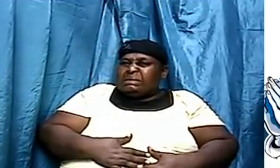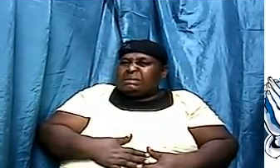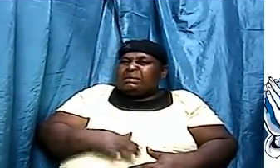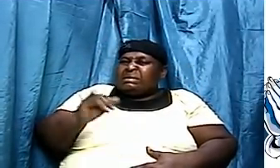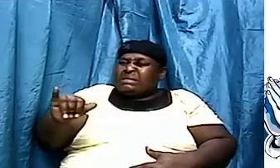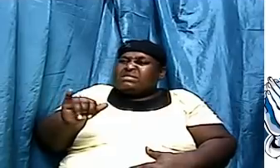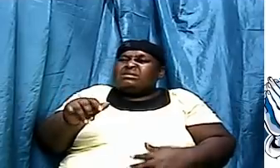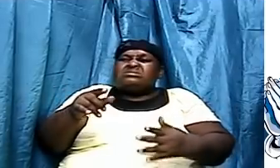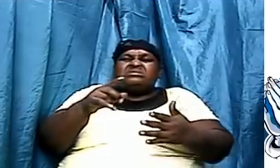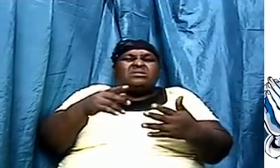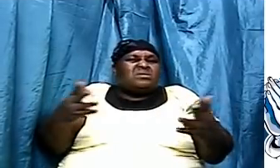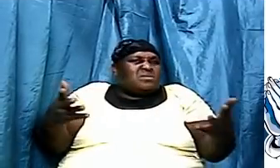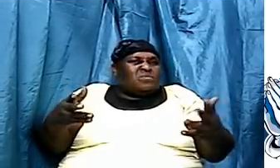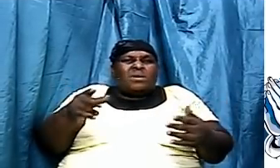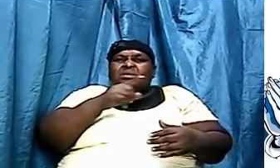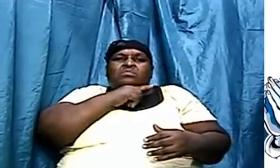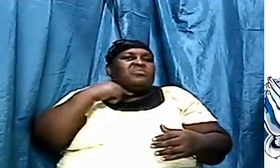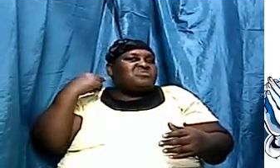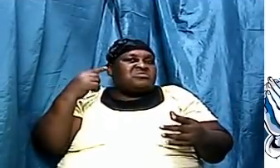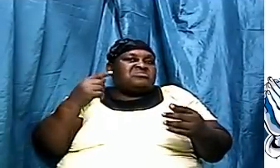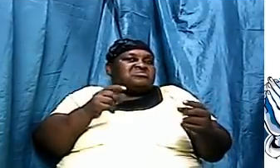And on the Sabbath, they did it double.